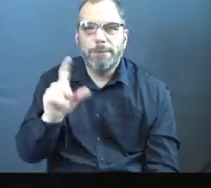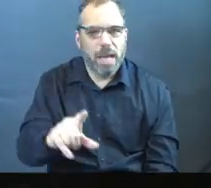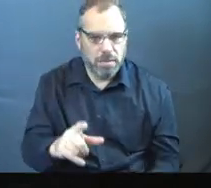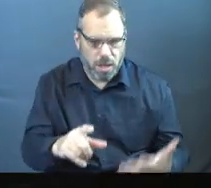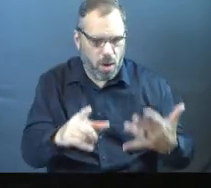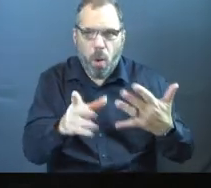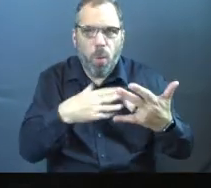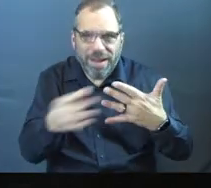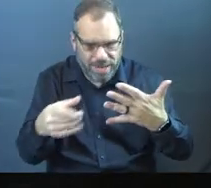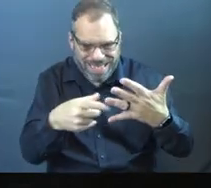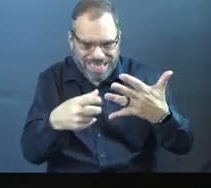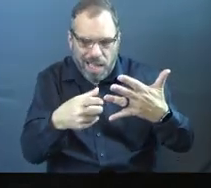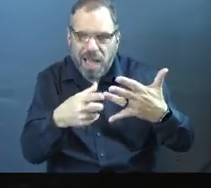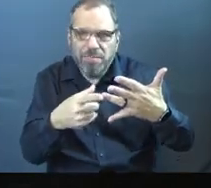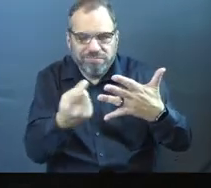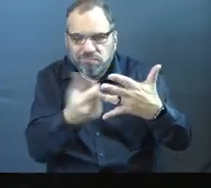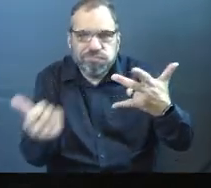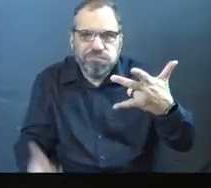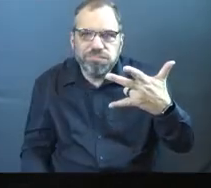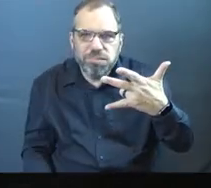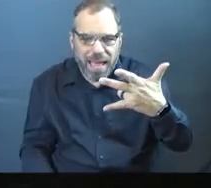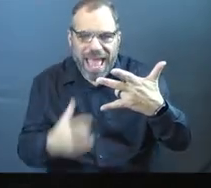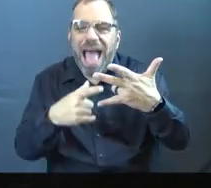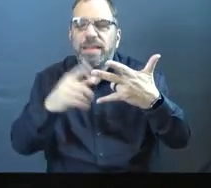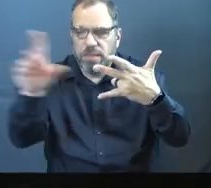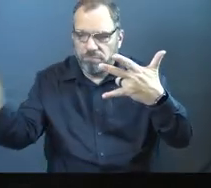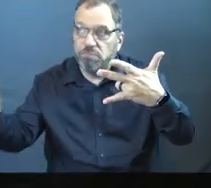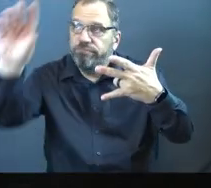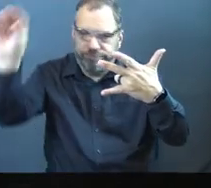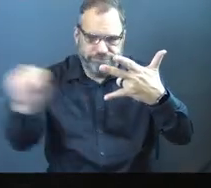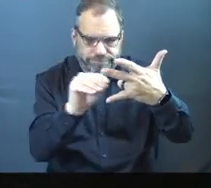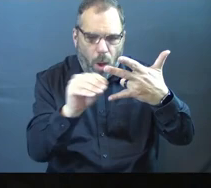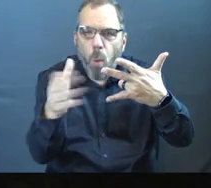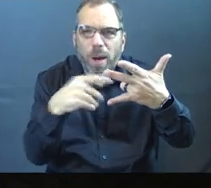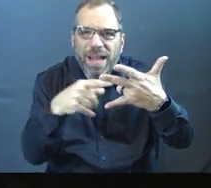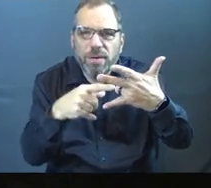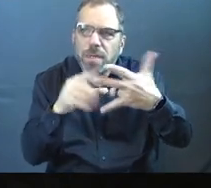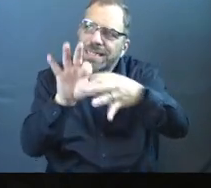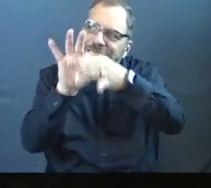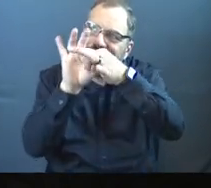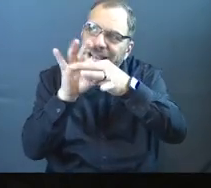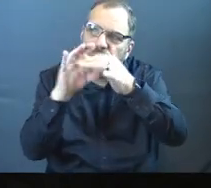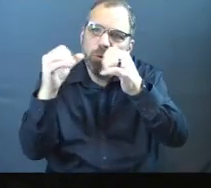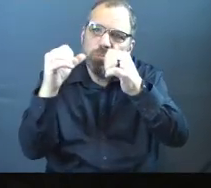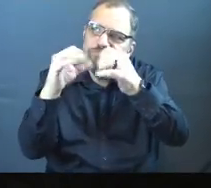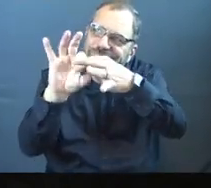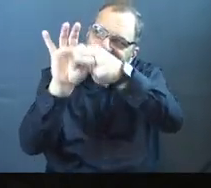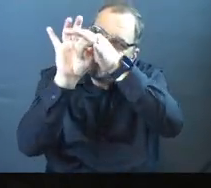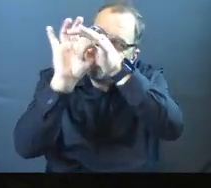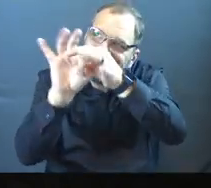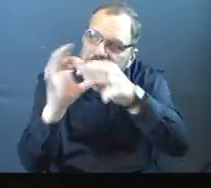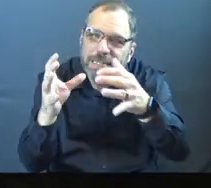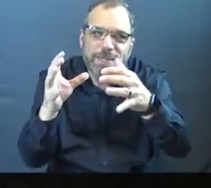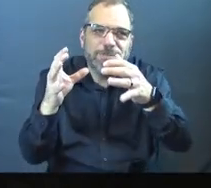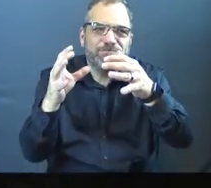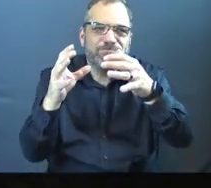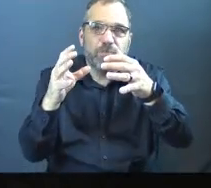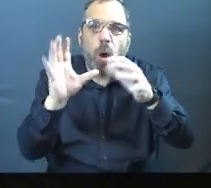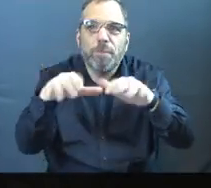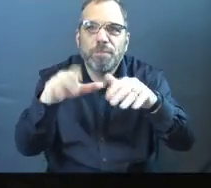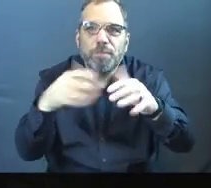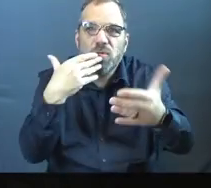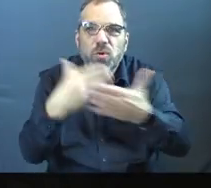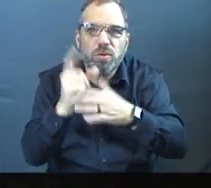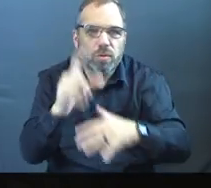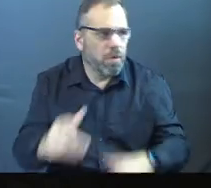to get rid of it. We have to eliminate, but then to fill back up with whatever that is, the connection with the Lord. The good news